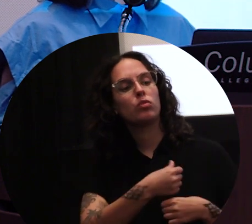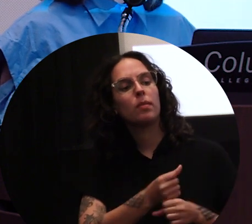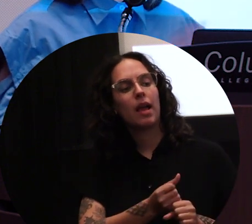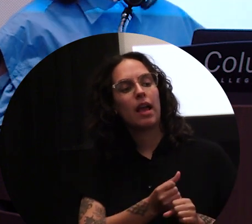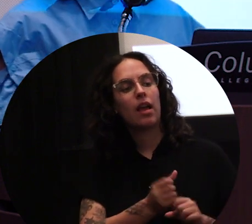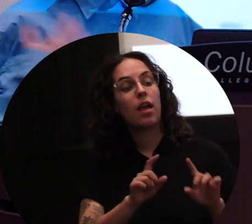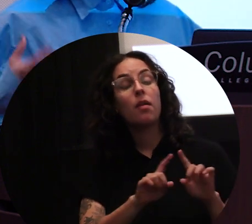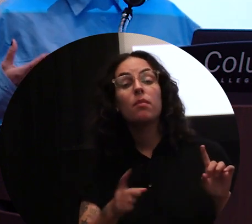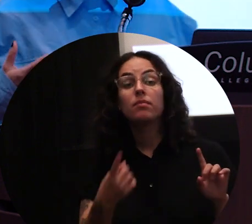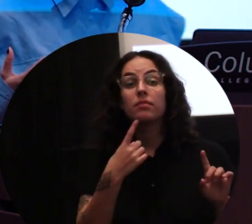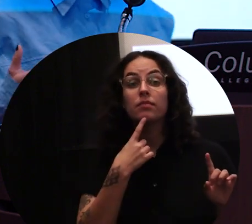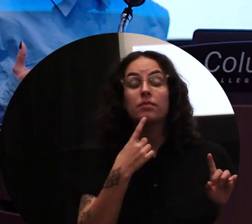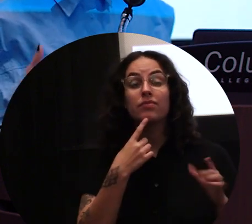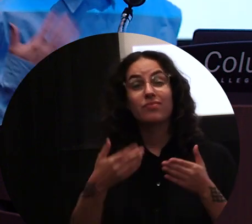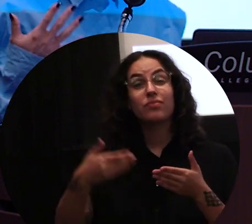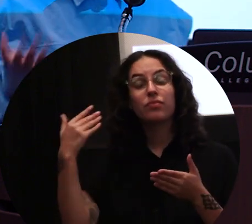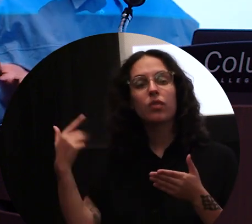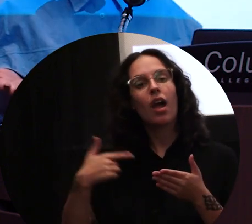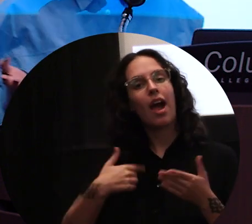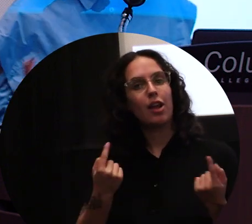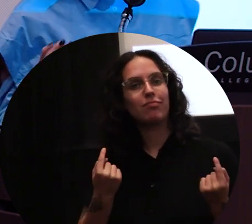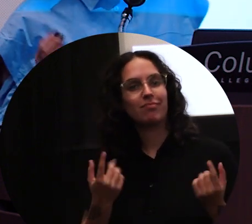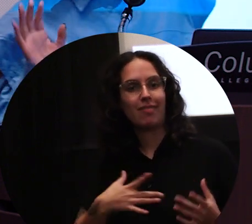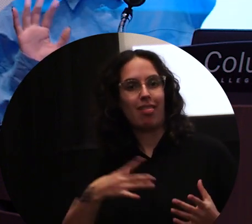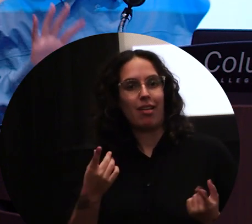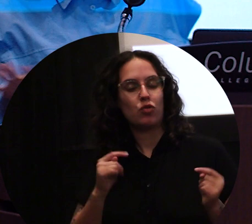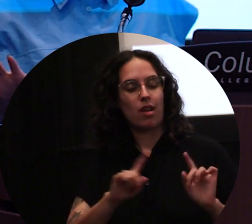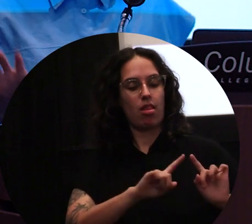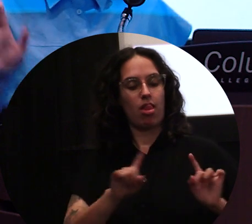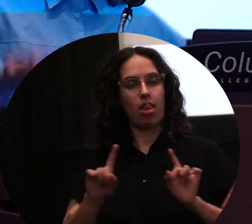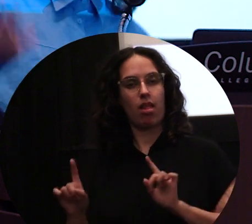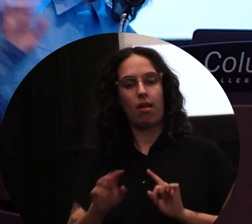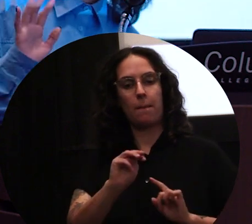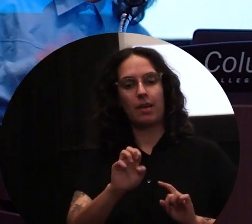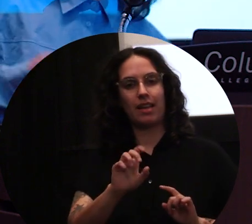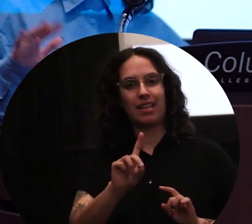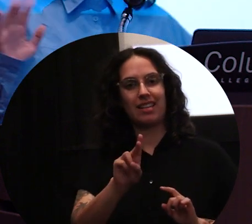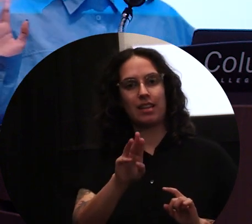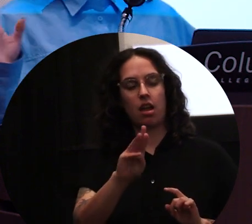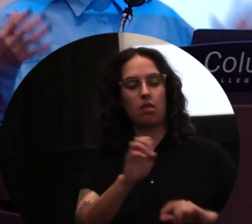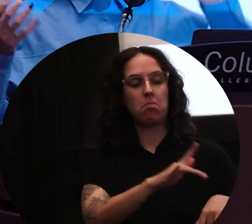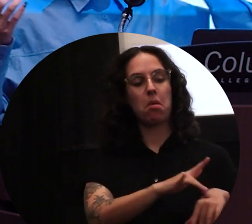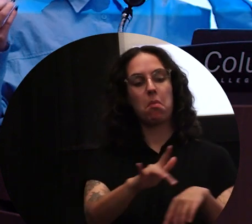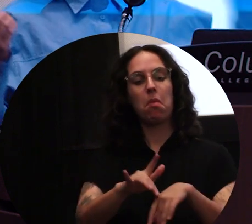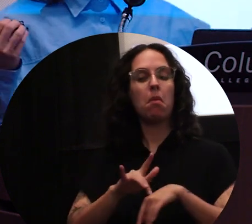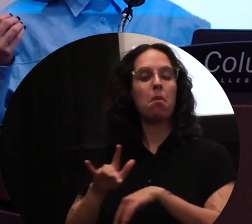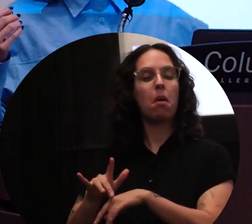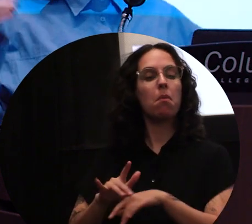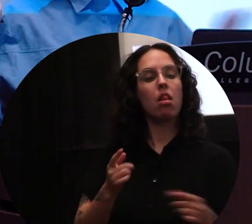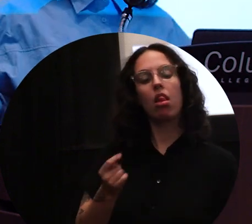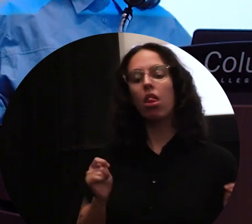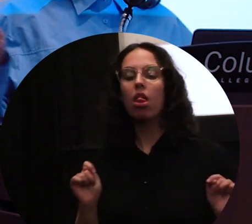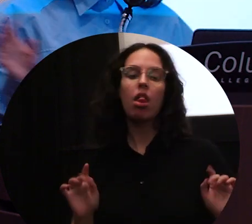like I mentioned, I really like to explore different mediums. I feel like experimenting with different mediums allows you to access different things